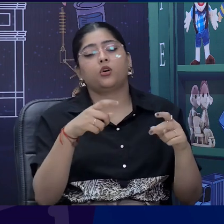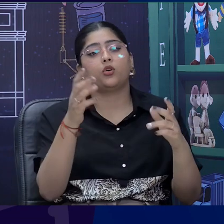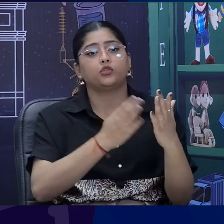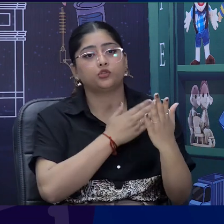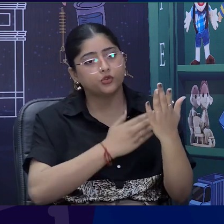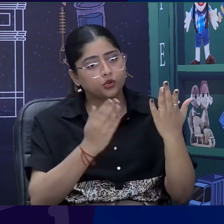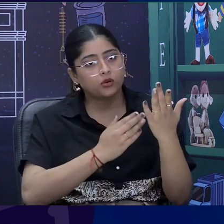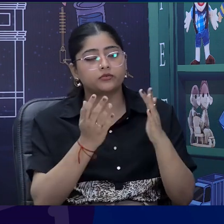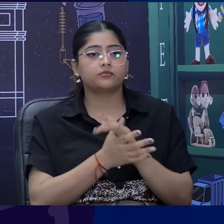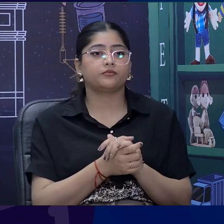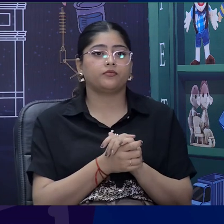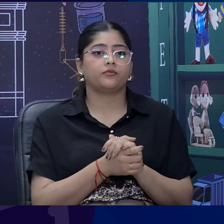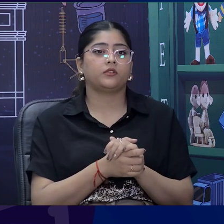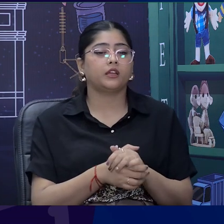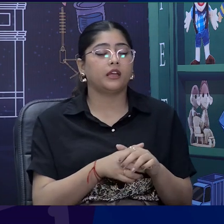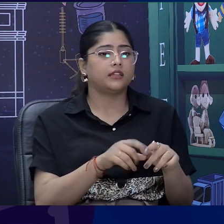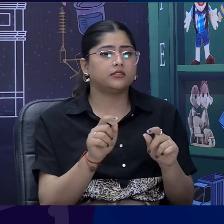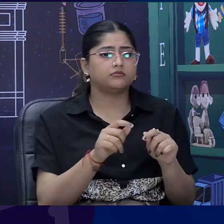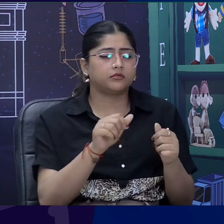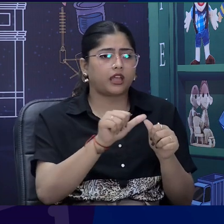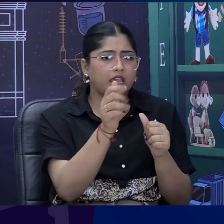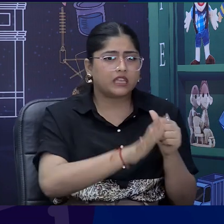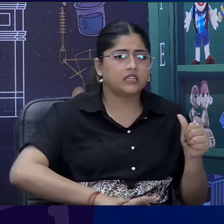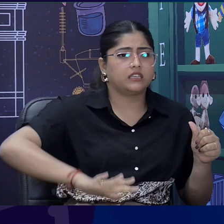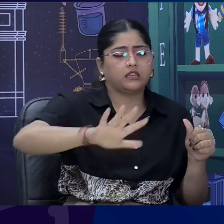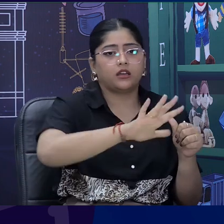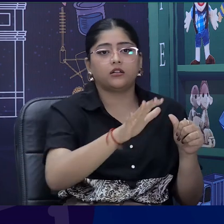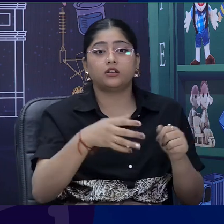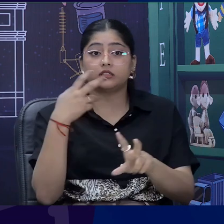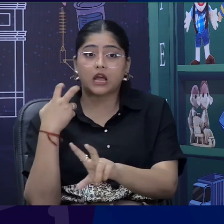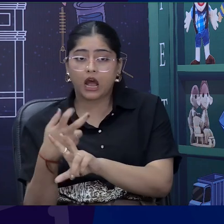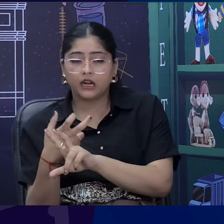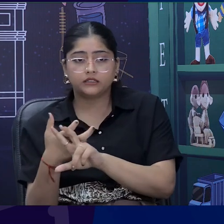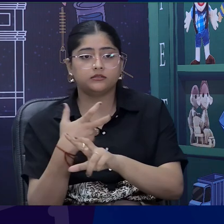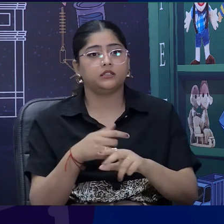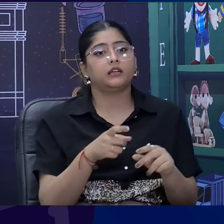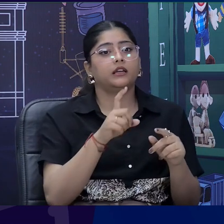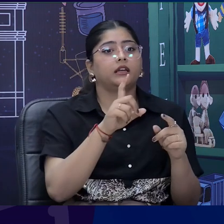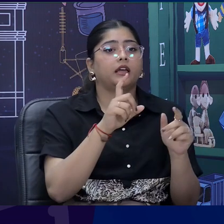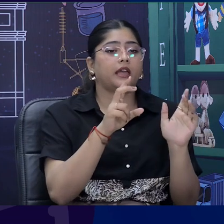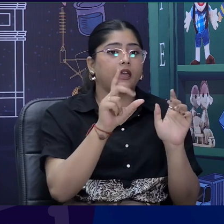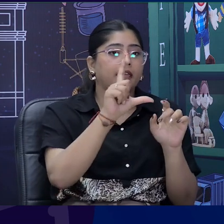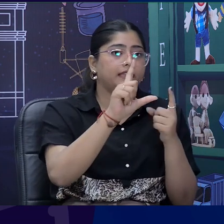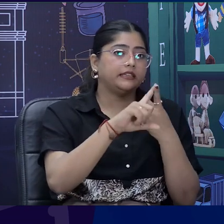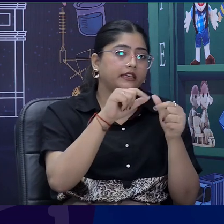we also have hard, we also have lead and we have red.